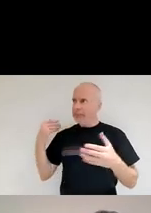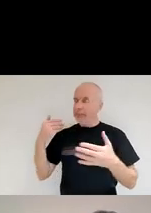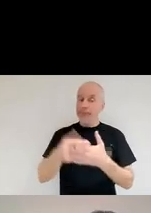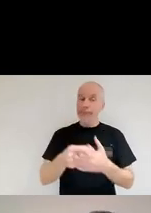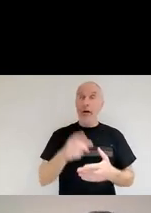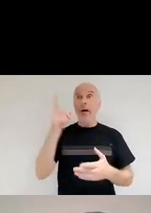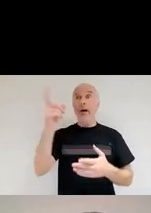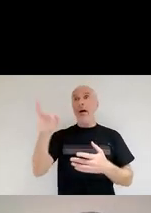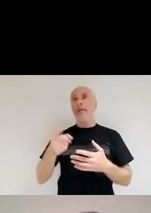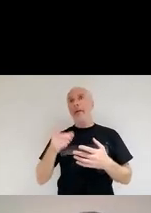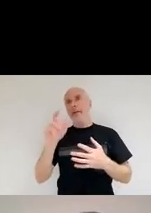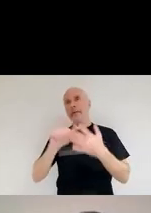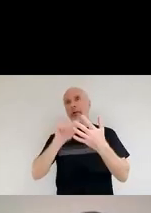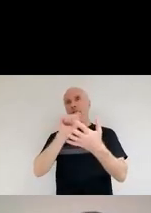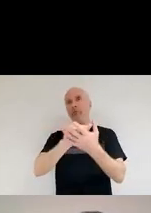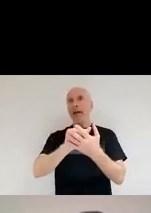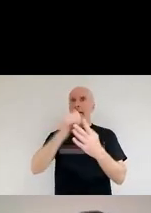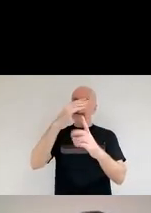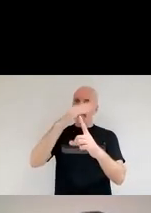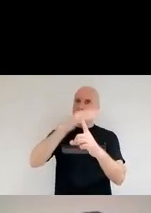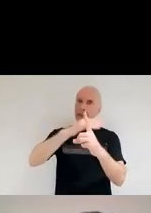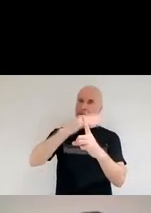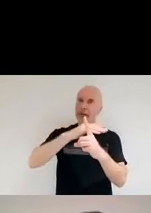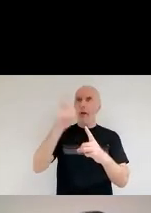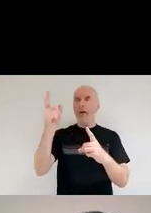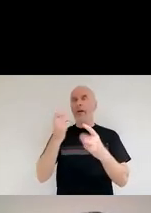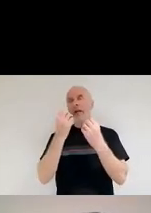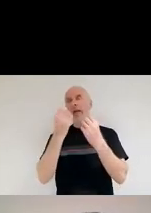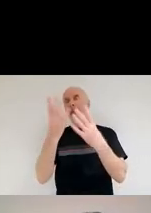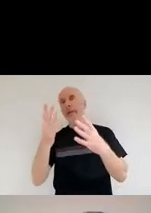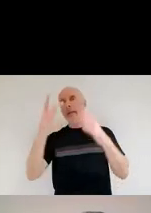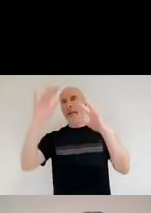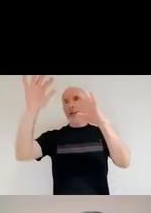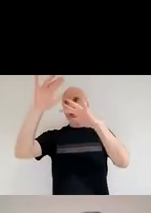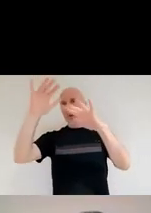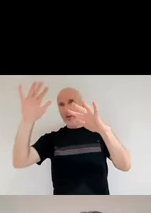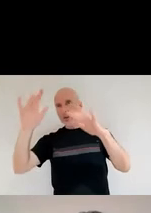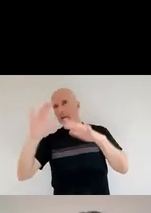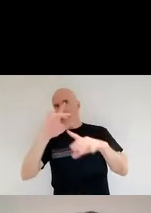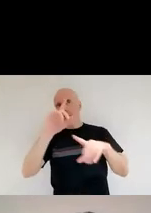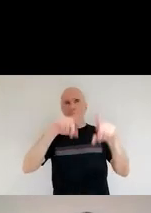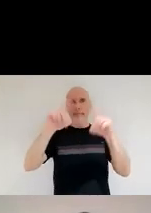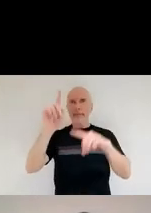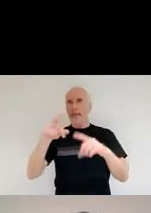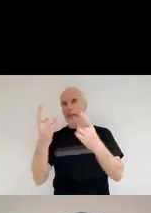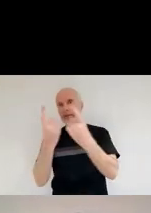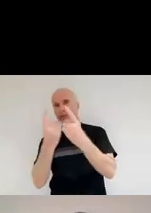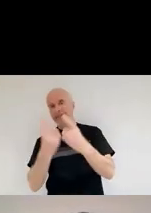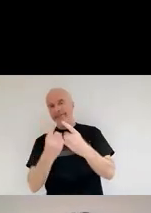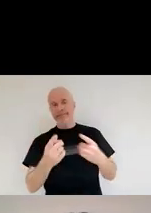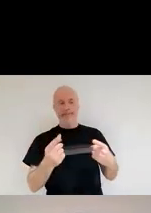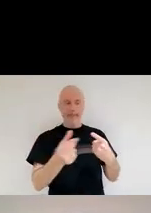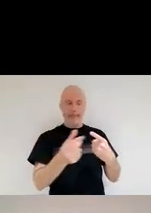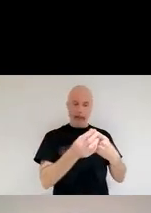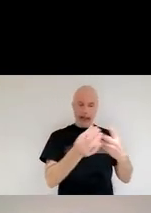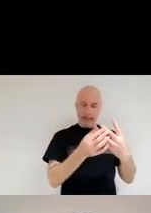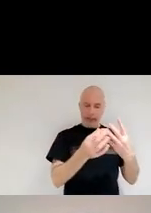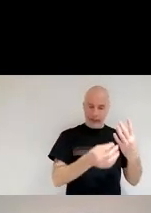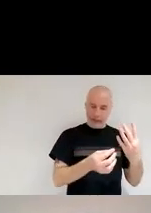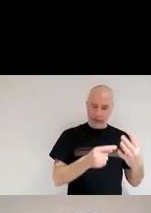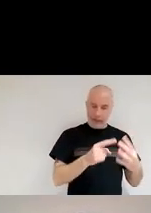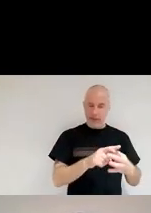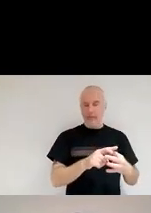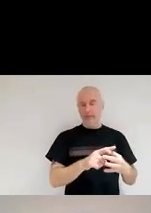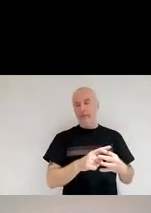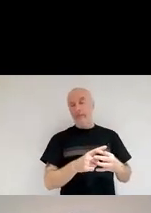all this really nice dust grains of many different types of elements. But as soon as you have this